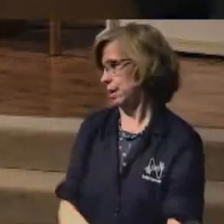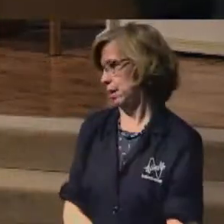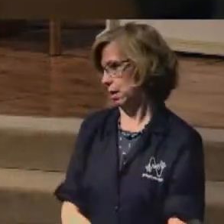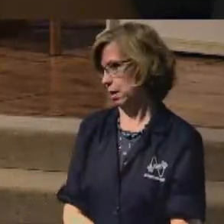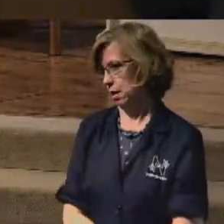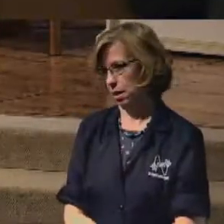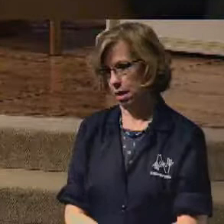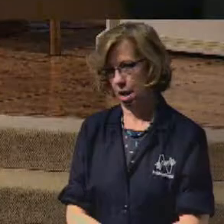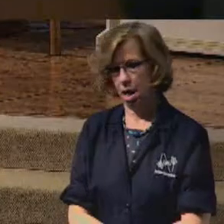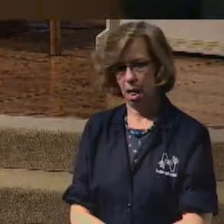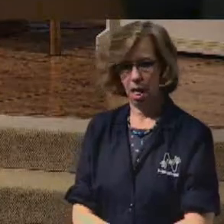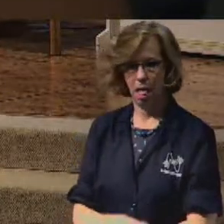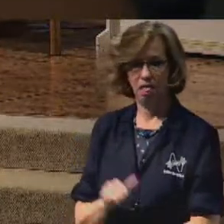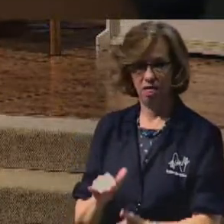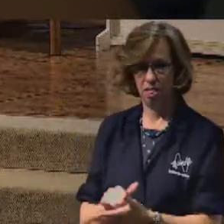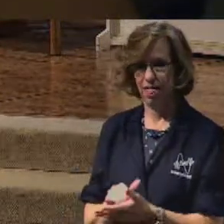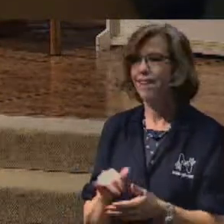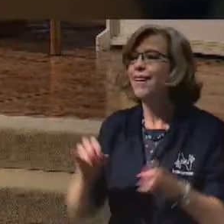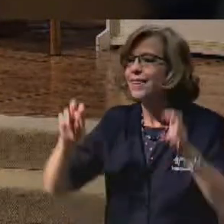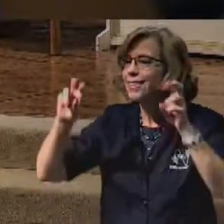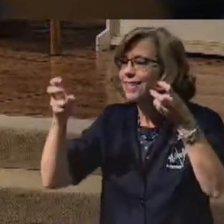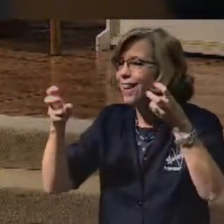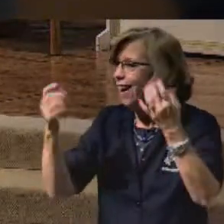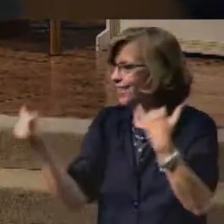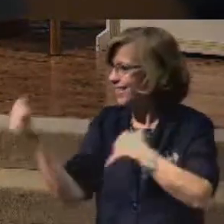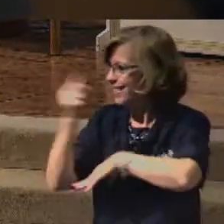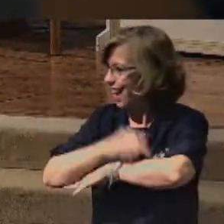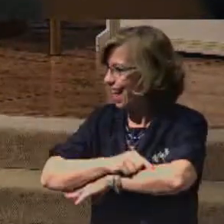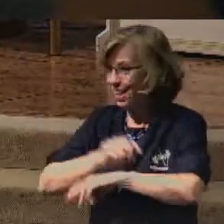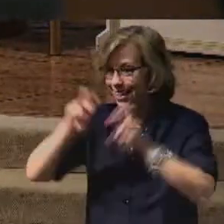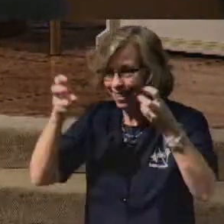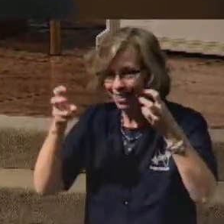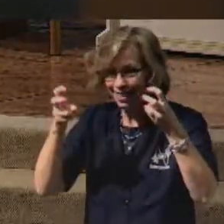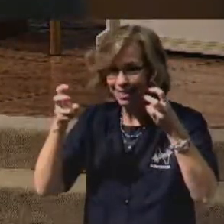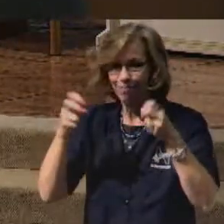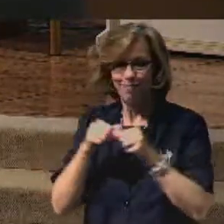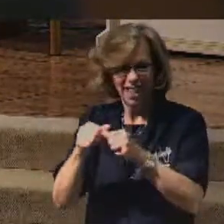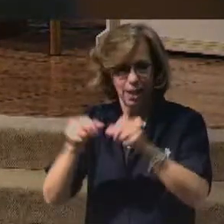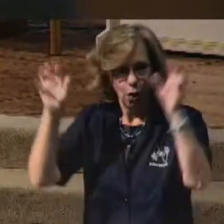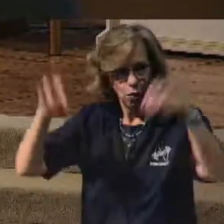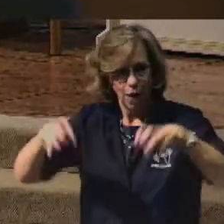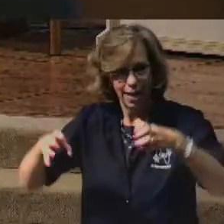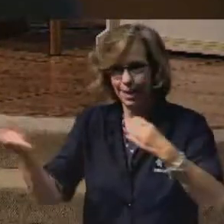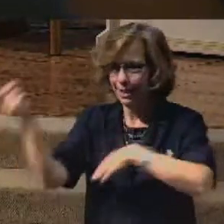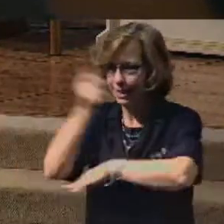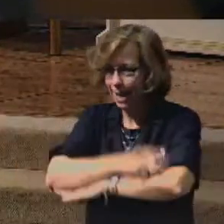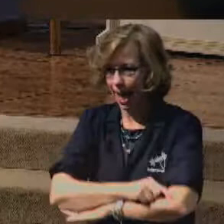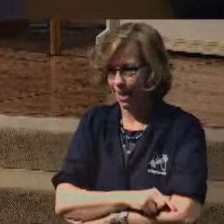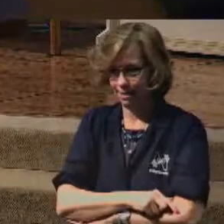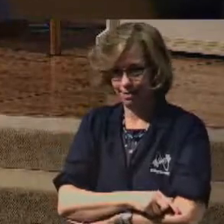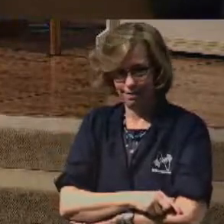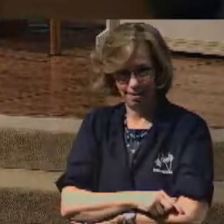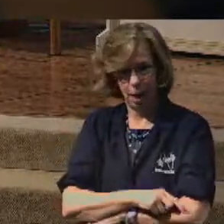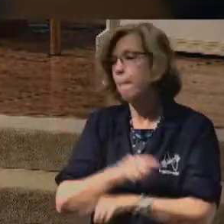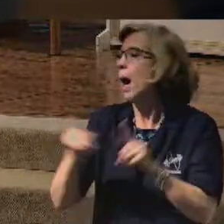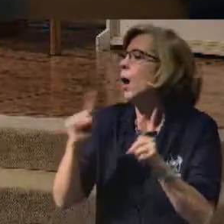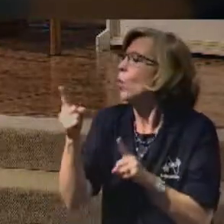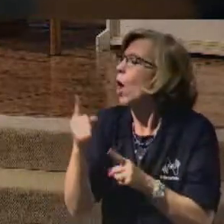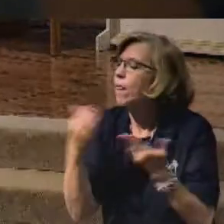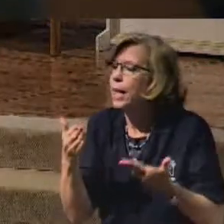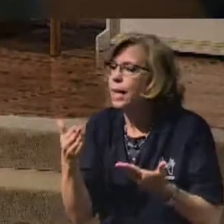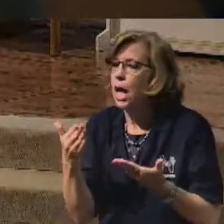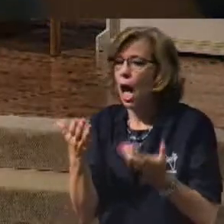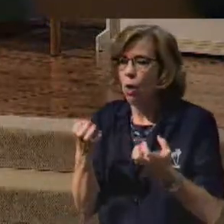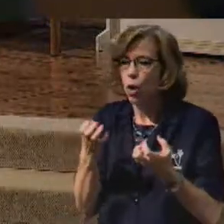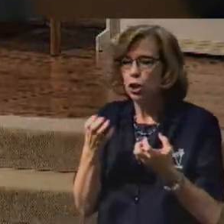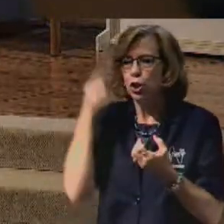the title of the message. Still raining today. Except for one thing. I'd like you to think of spelling